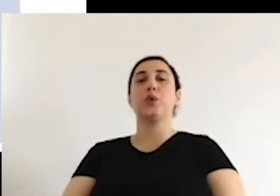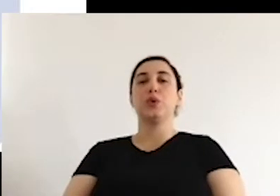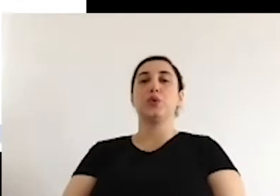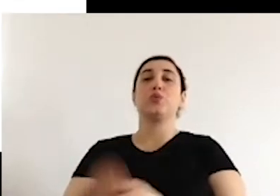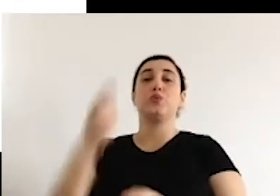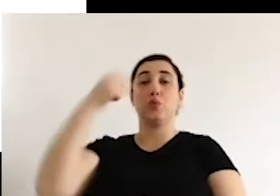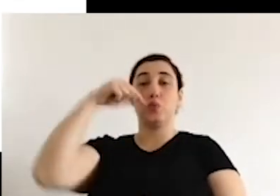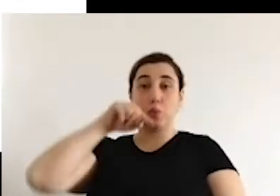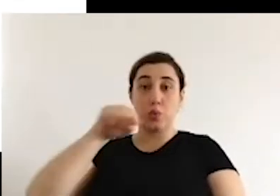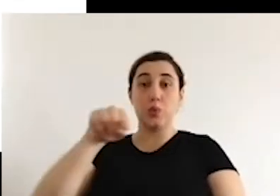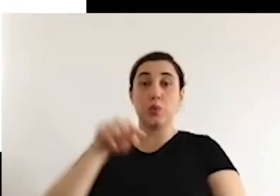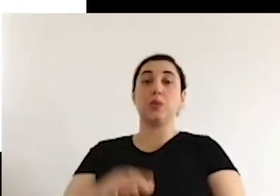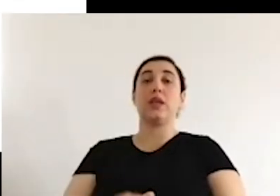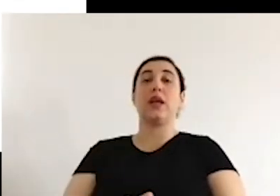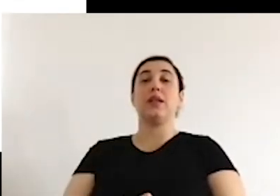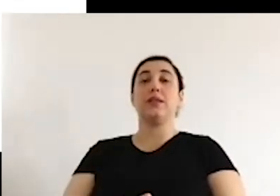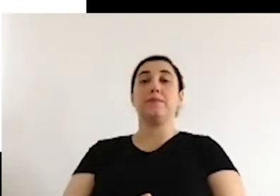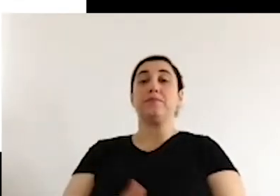rights.